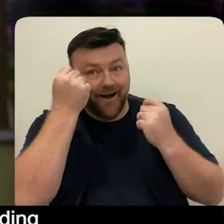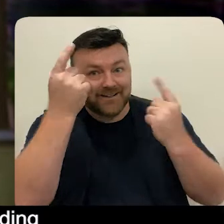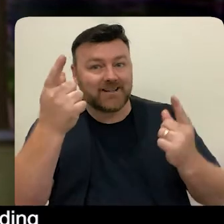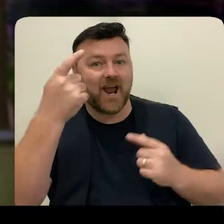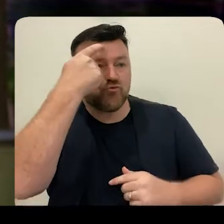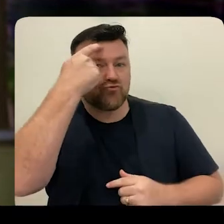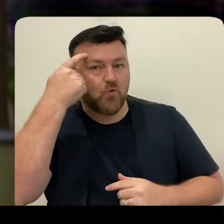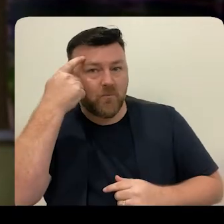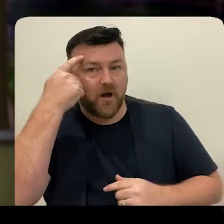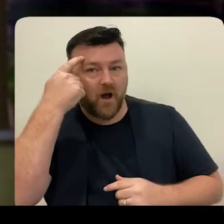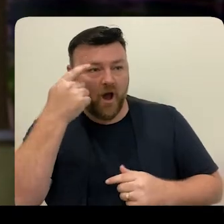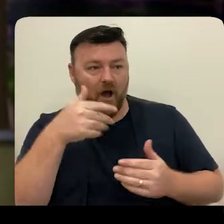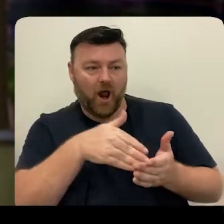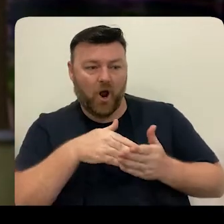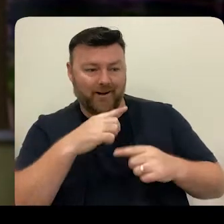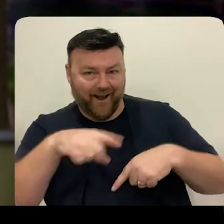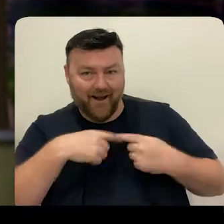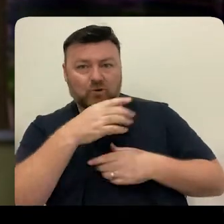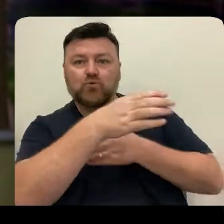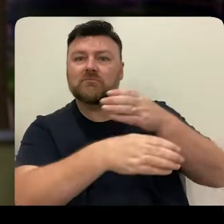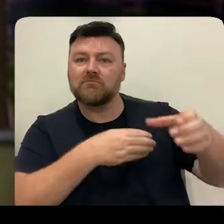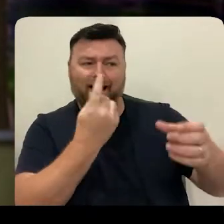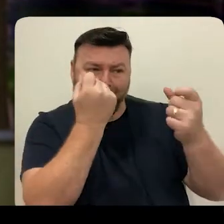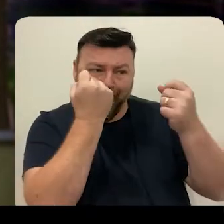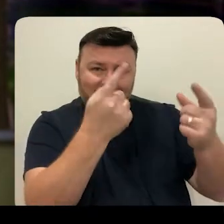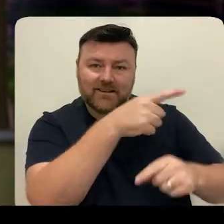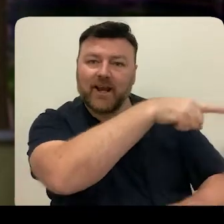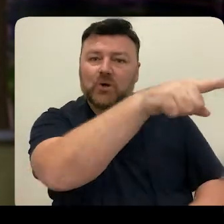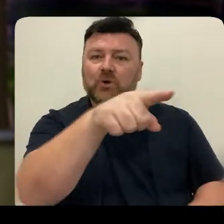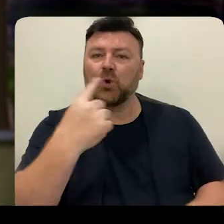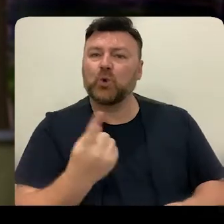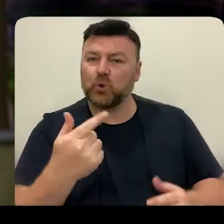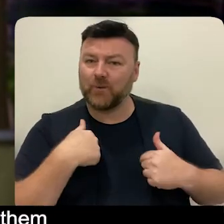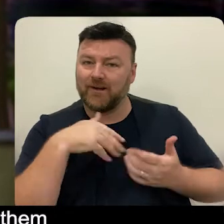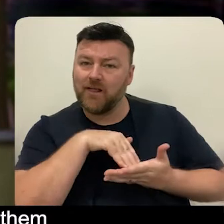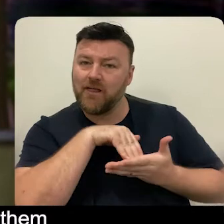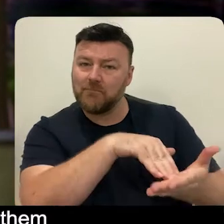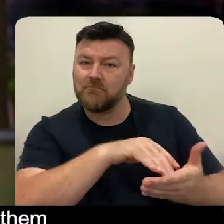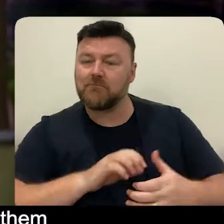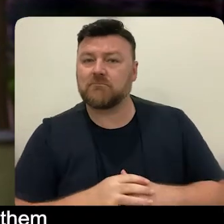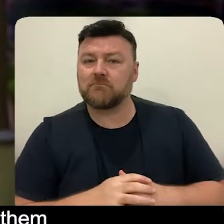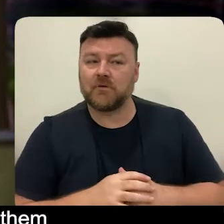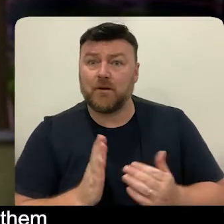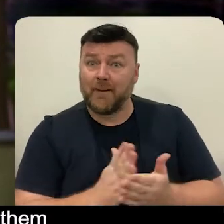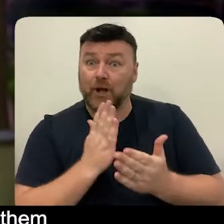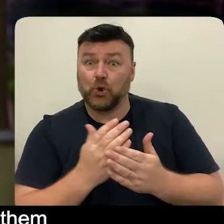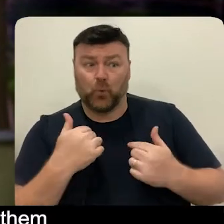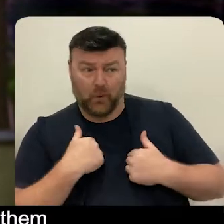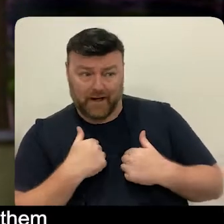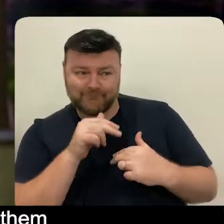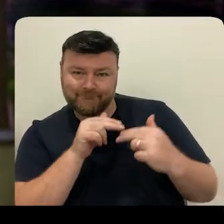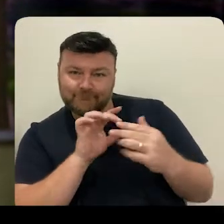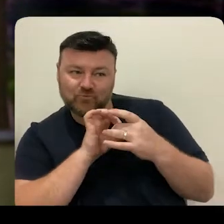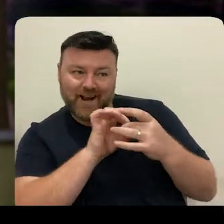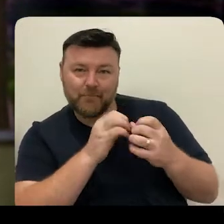that helps us understand the people that we're meant to be helping and make sure that we have a relationship